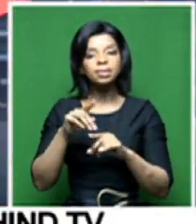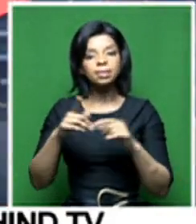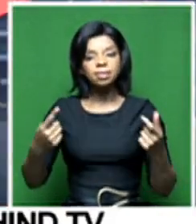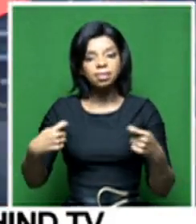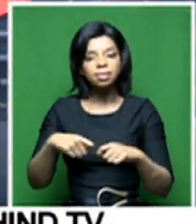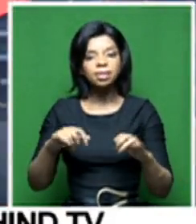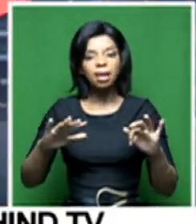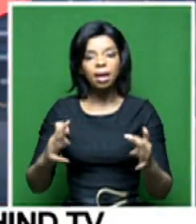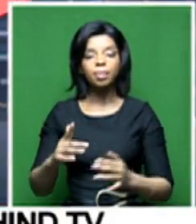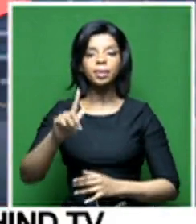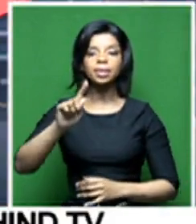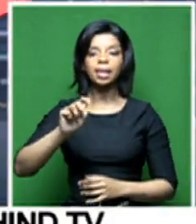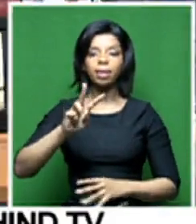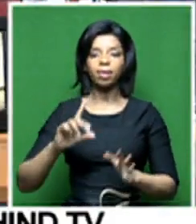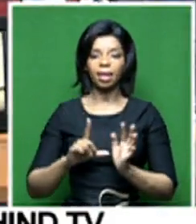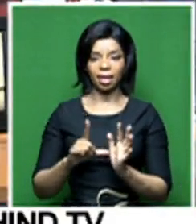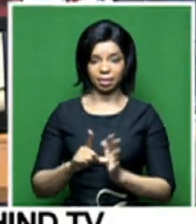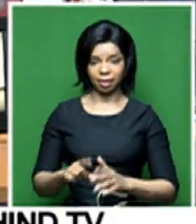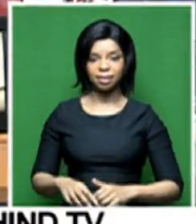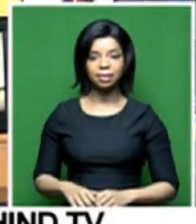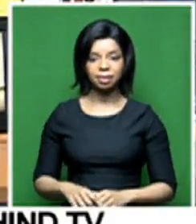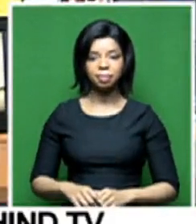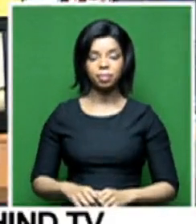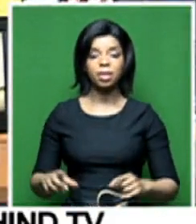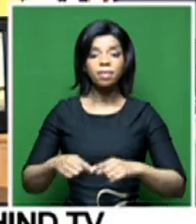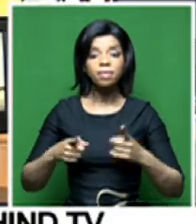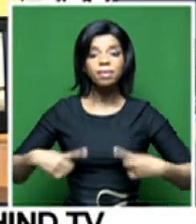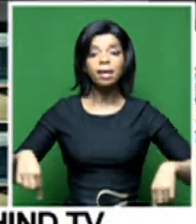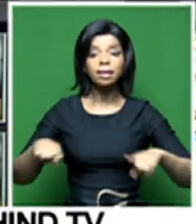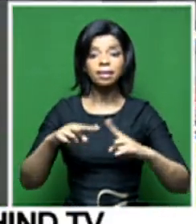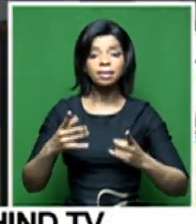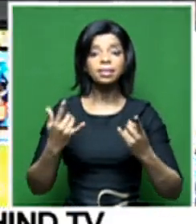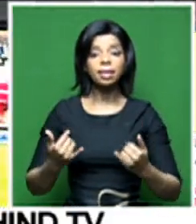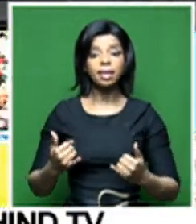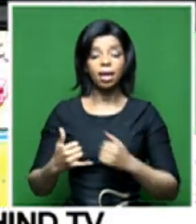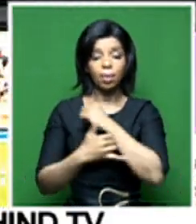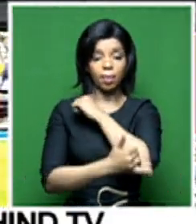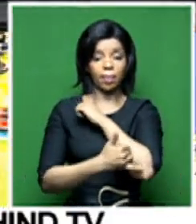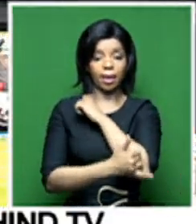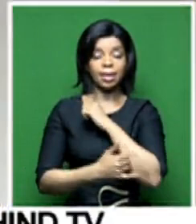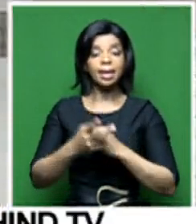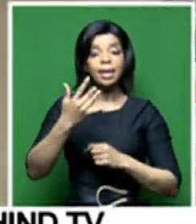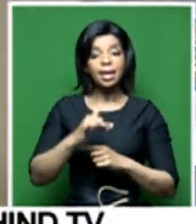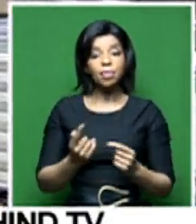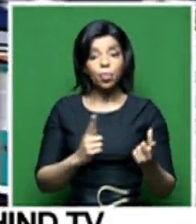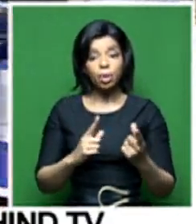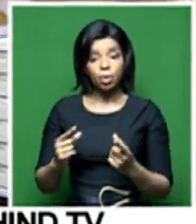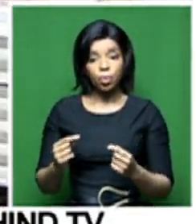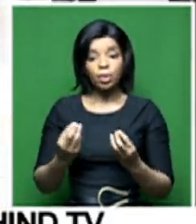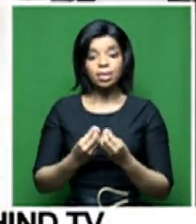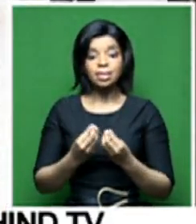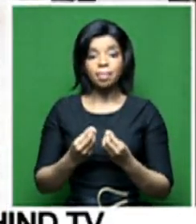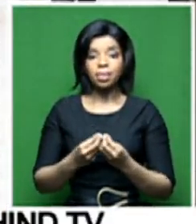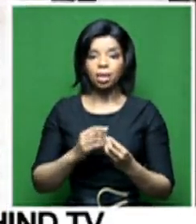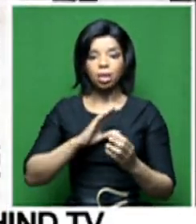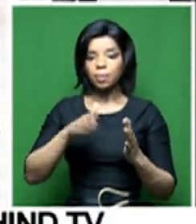licenses. So if we are going to then, you know, as a country, expand beyond that which is in the Act, it requires to be